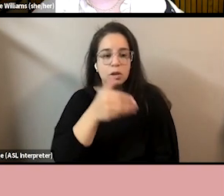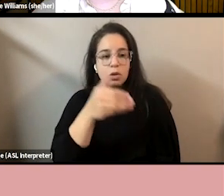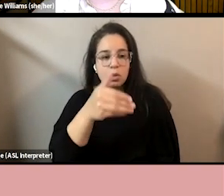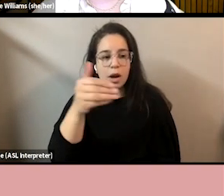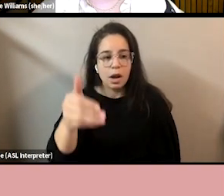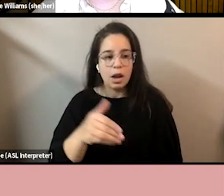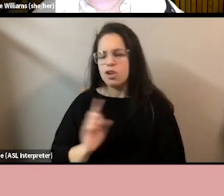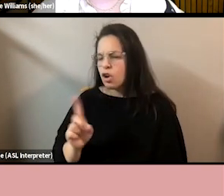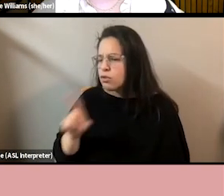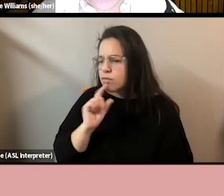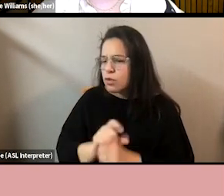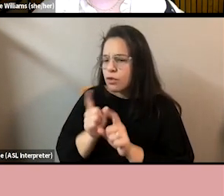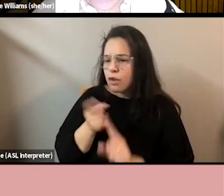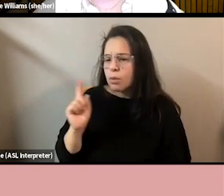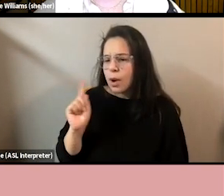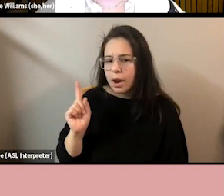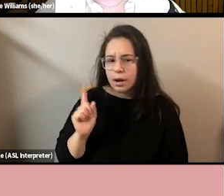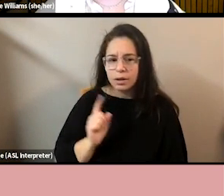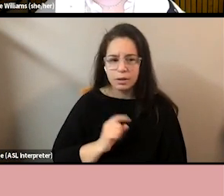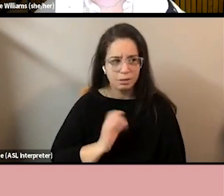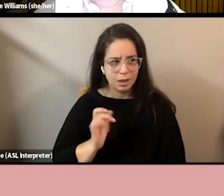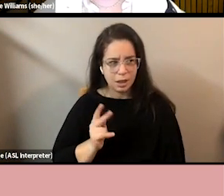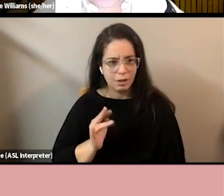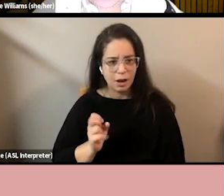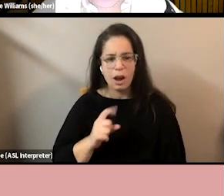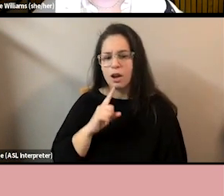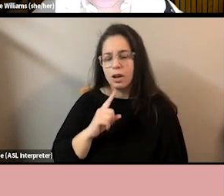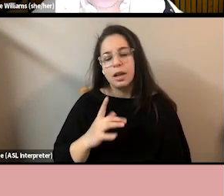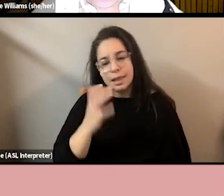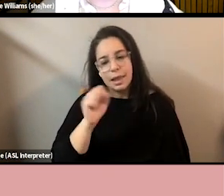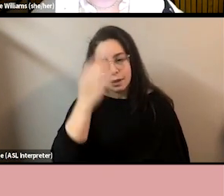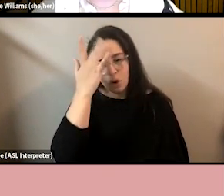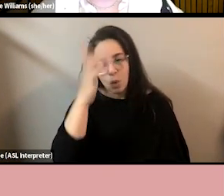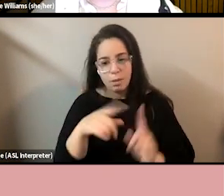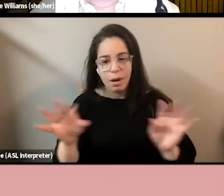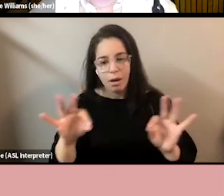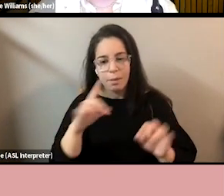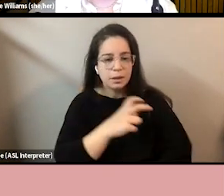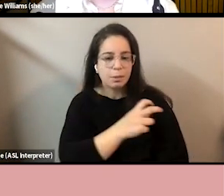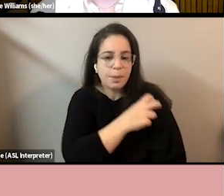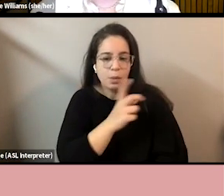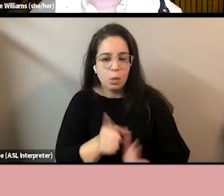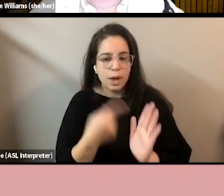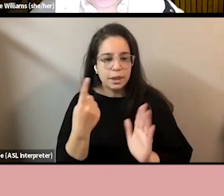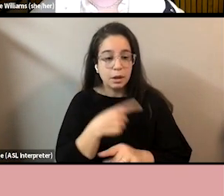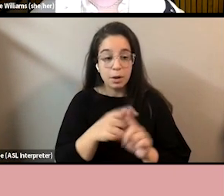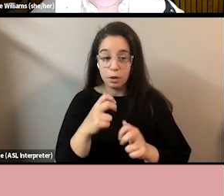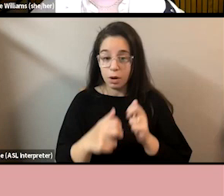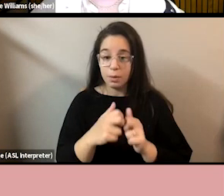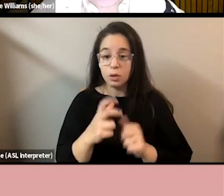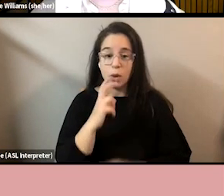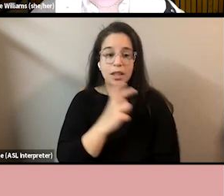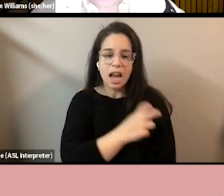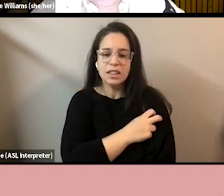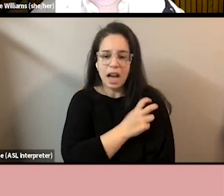no, where are you really from? Uh, Cleveland? Sure. It's annoying, but it's not that big a deal. The problem is that some people get bitten